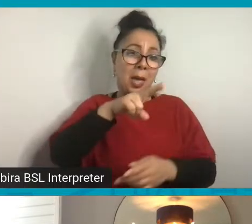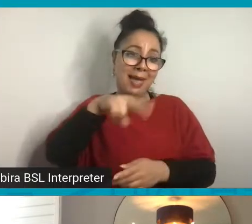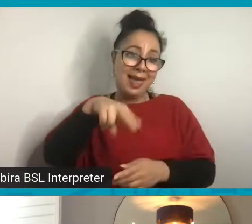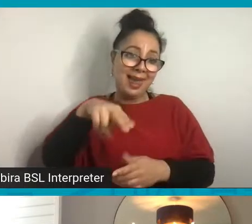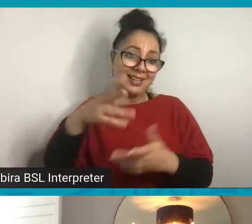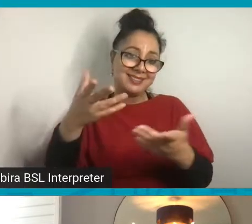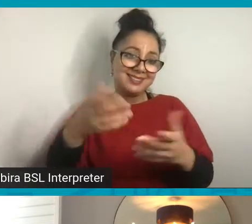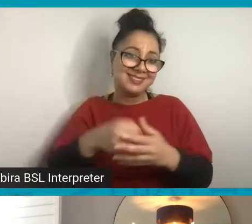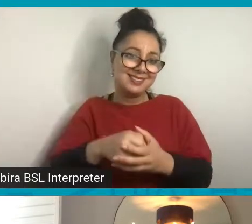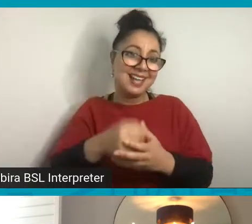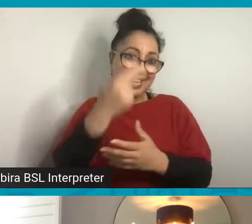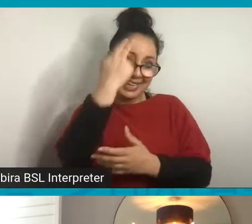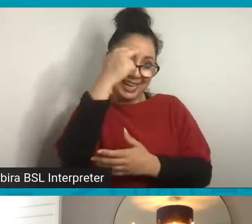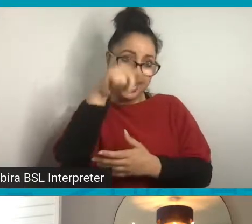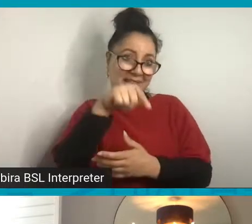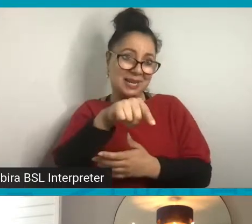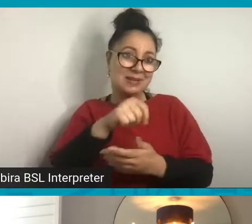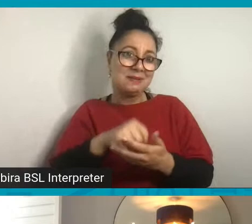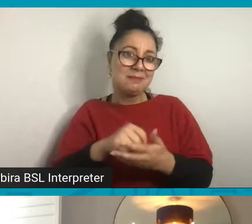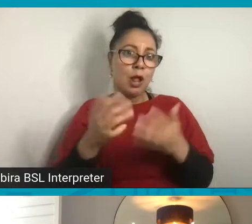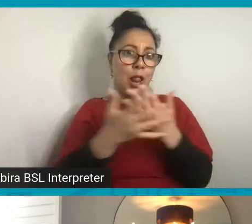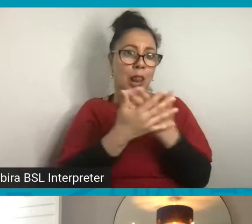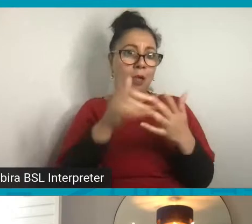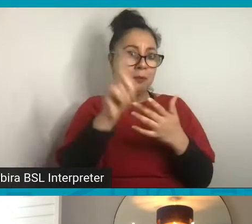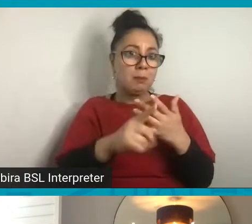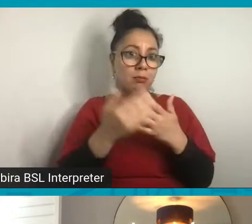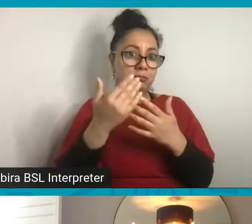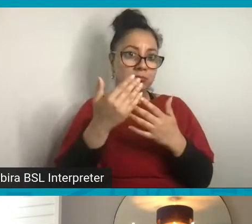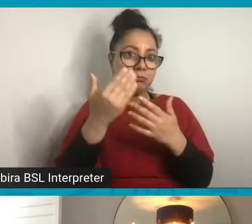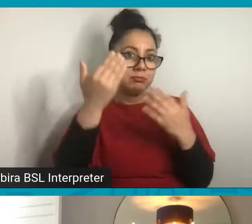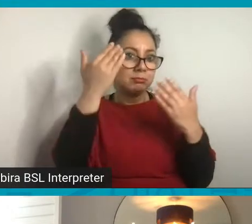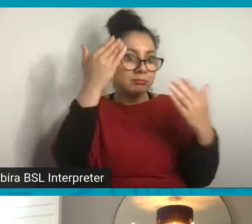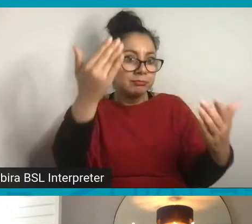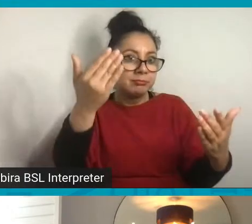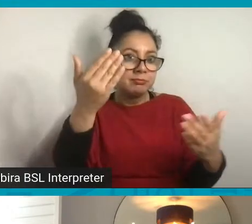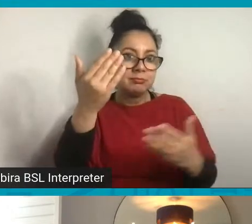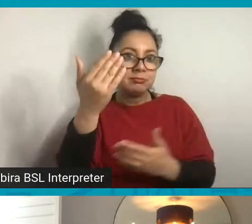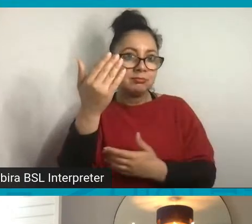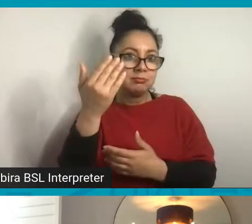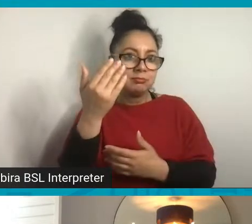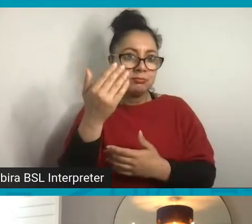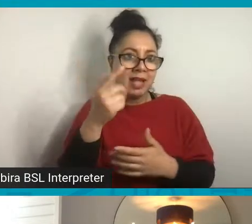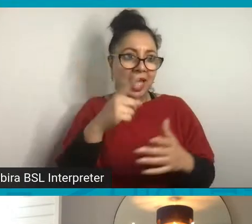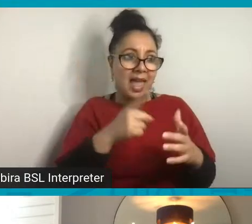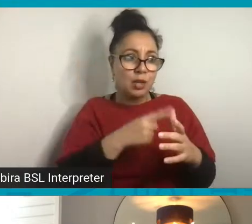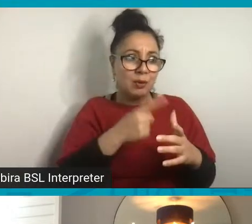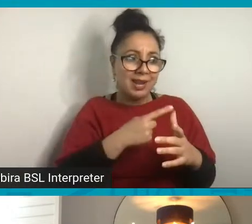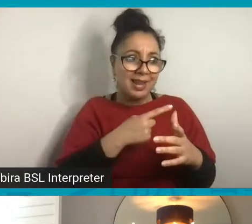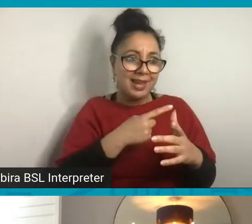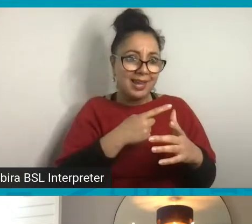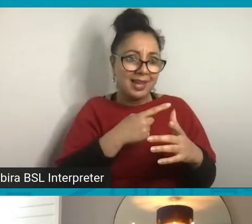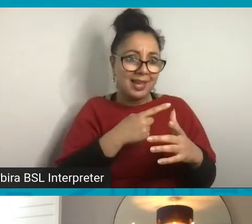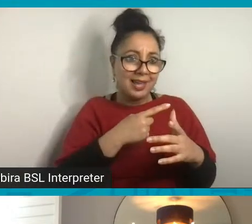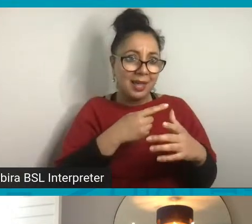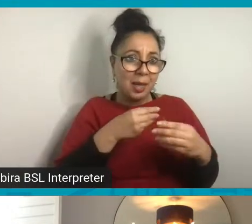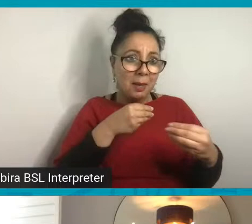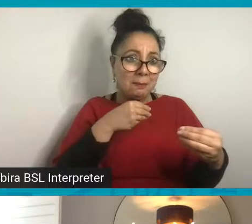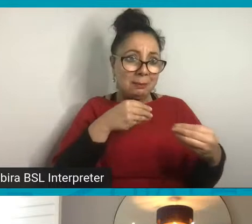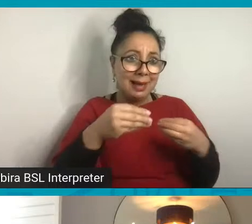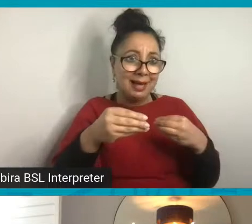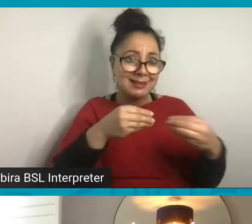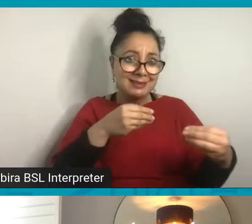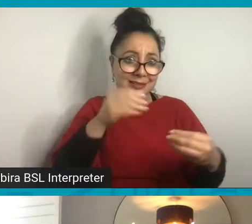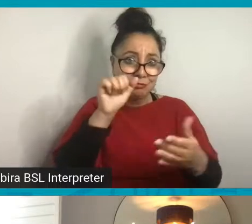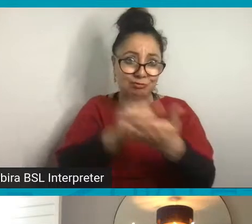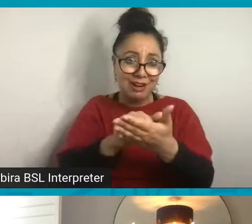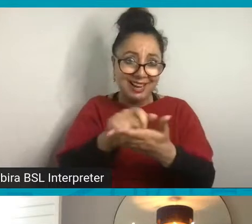Acrylic, yeah. And what a lot of people don't realise, acrylics, is that too plastic? Like other pyloma, is that